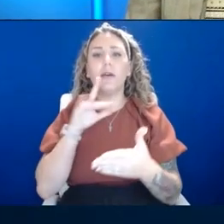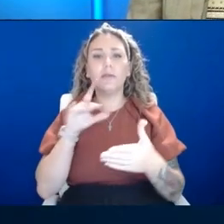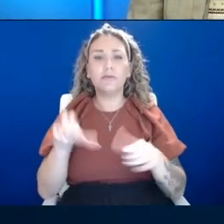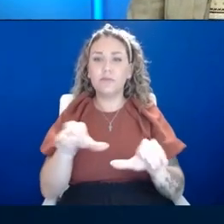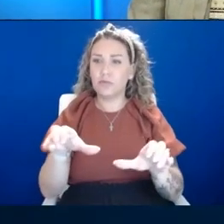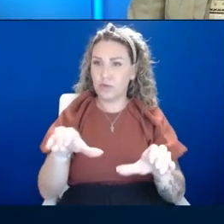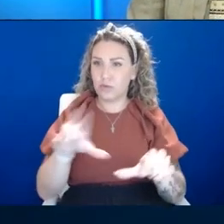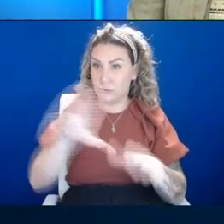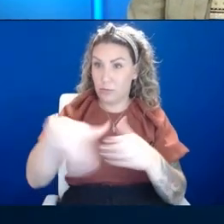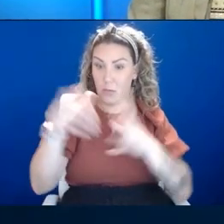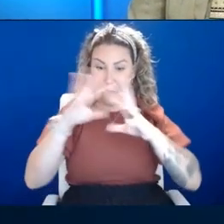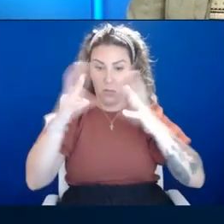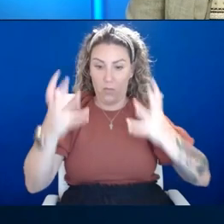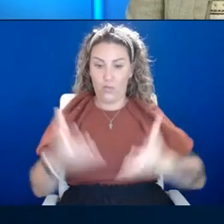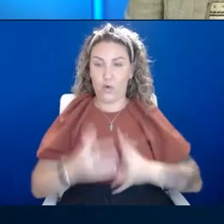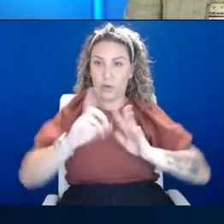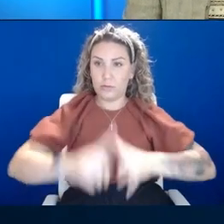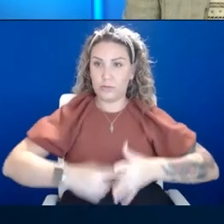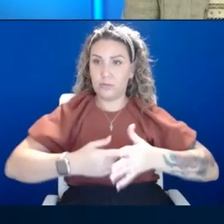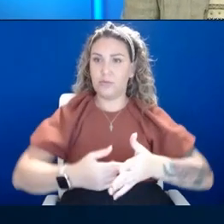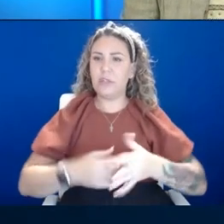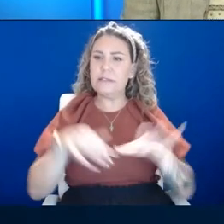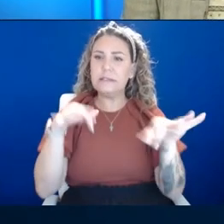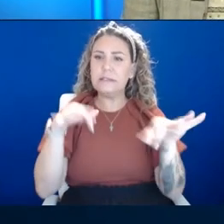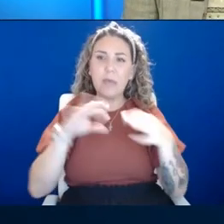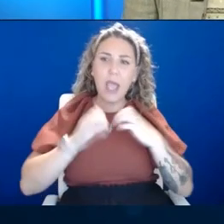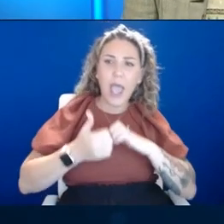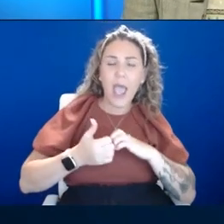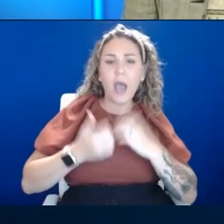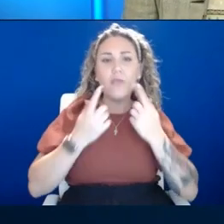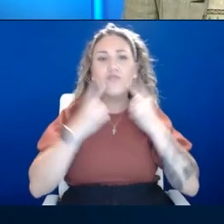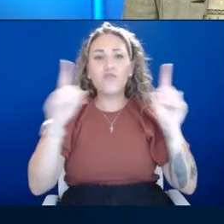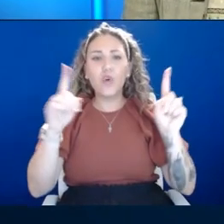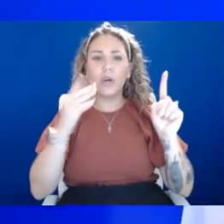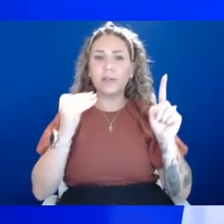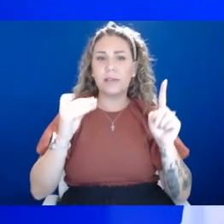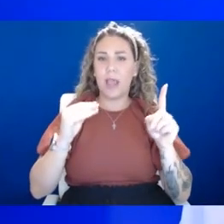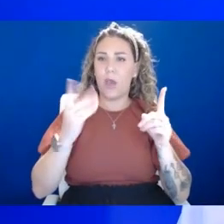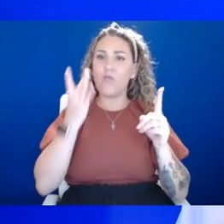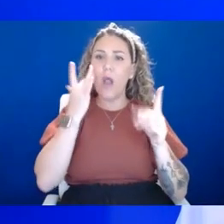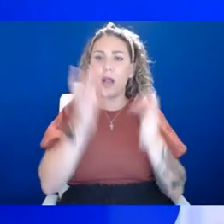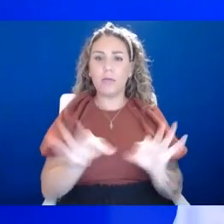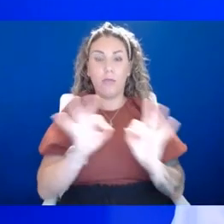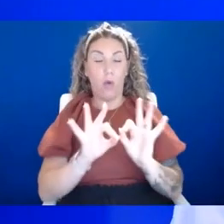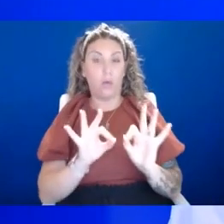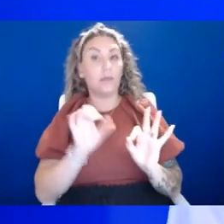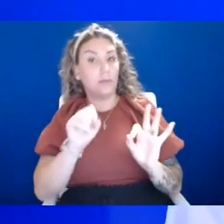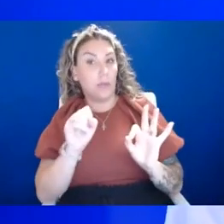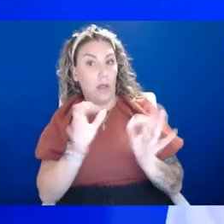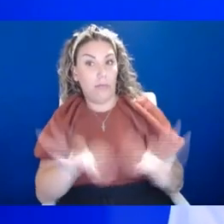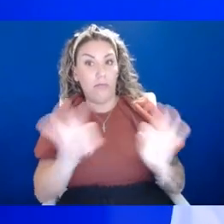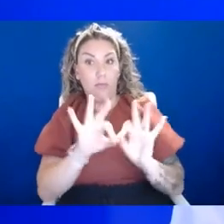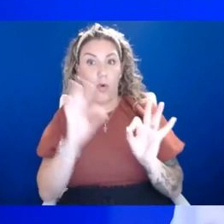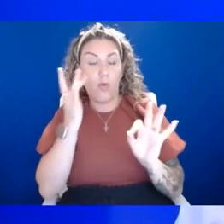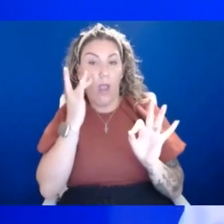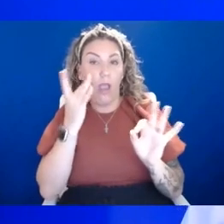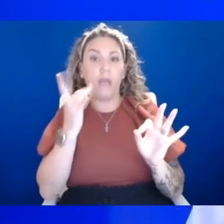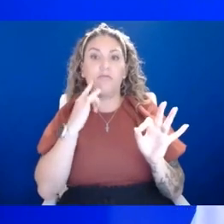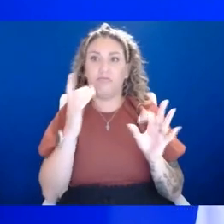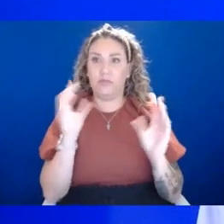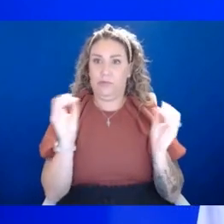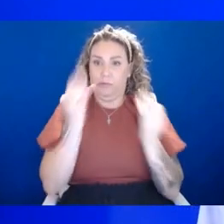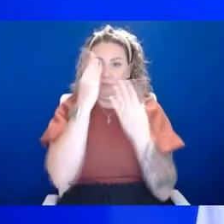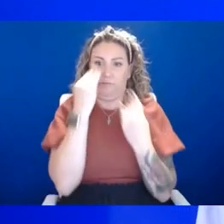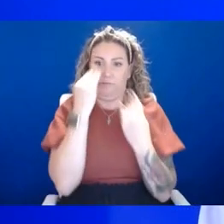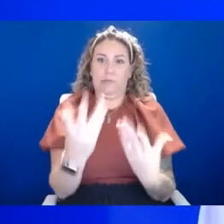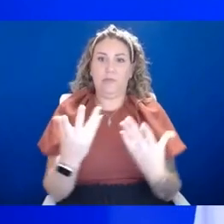Explain how this works and why they're so important right now. Yeah, they're so important right now because we really don't have any data about, uh, the